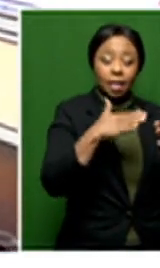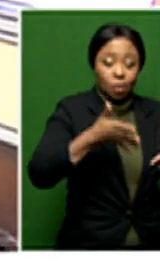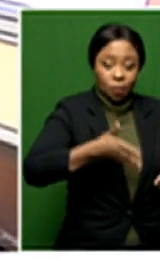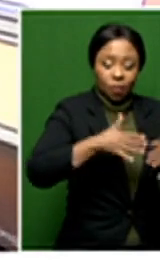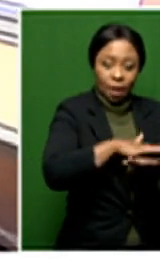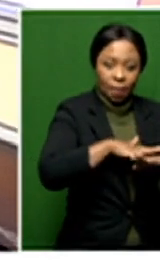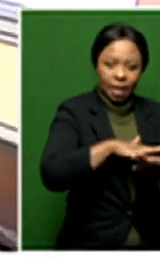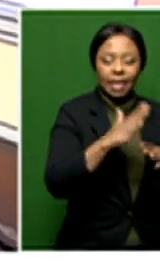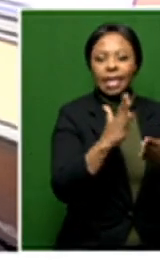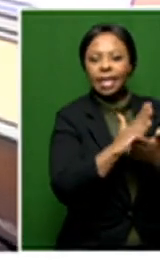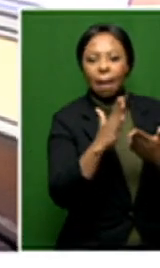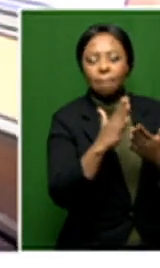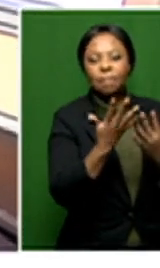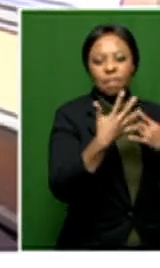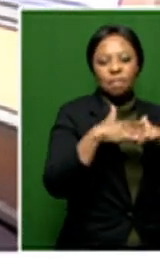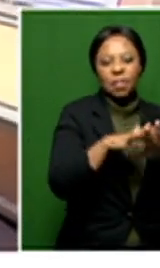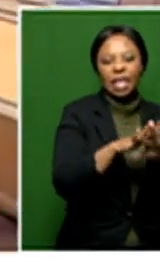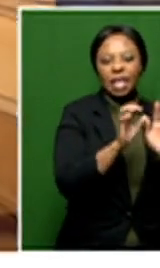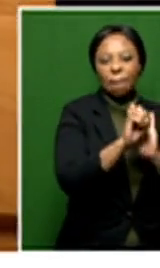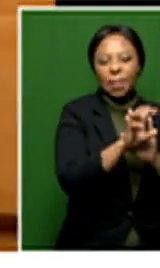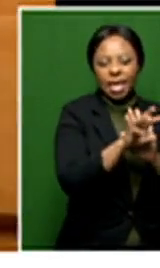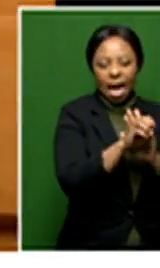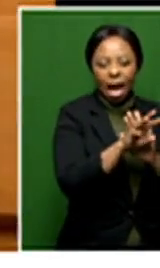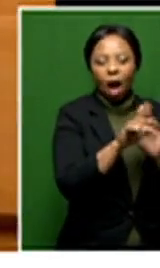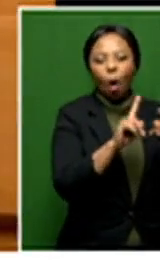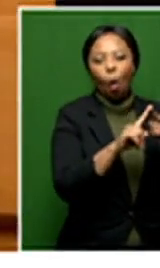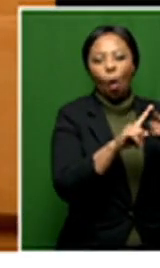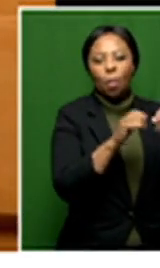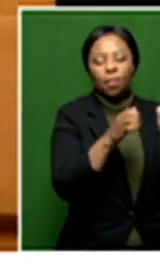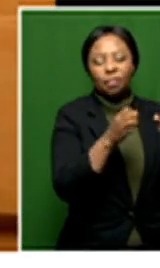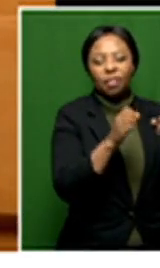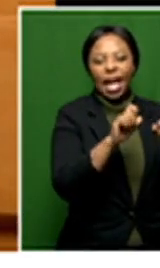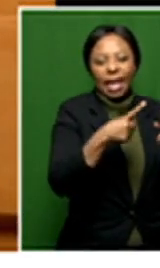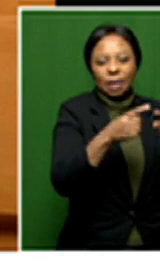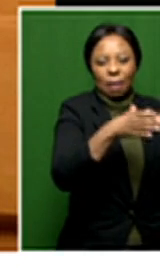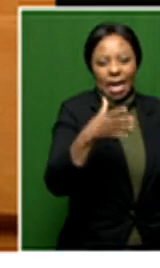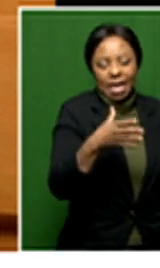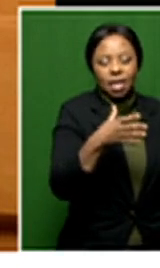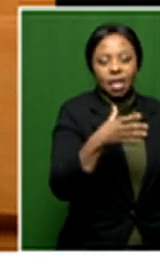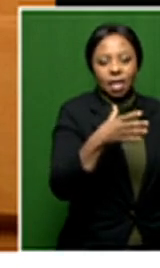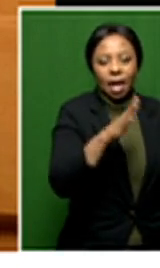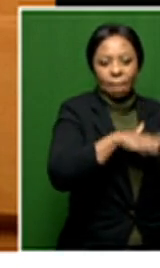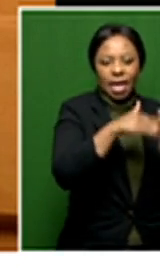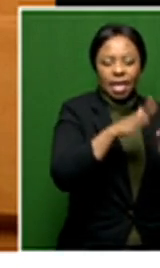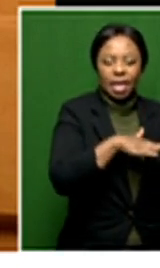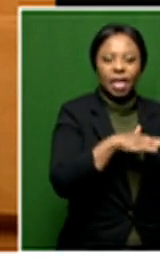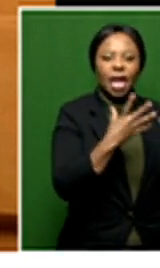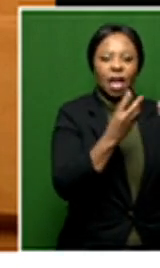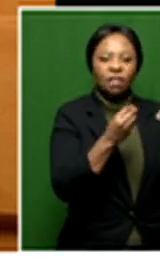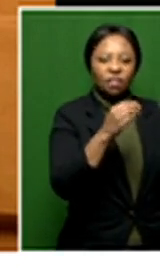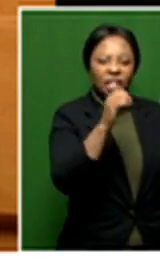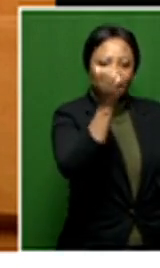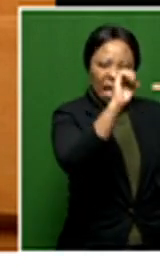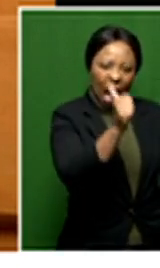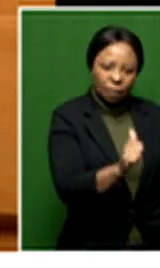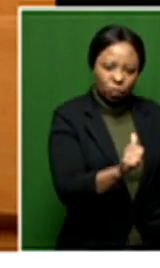of them are mixed media installations or expanded paintings. So they are paintings that have sculptural objects or